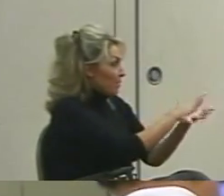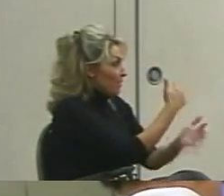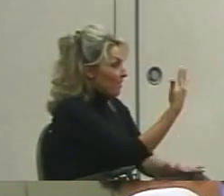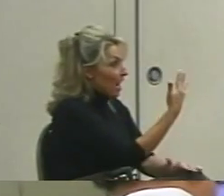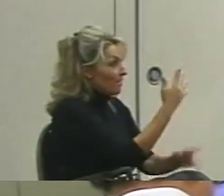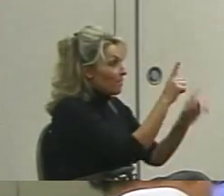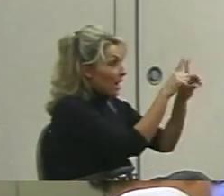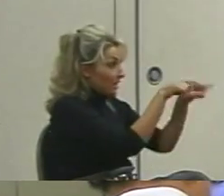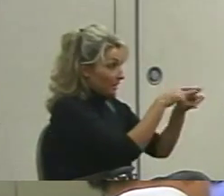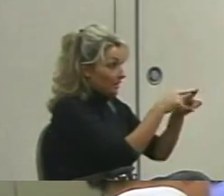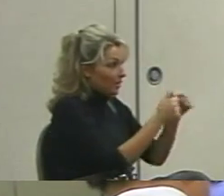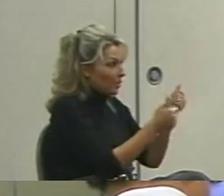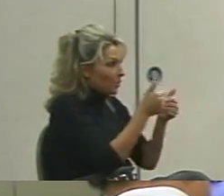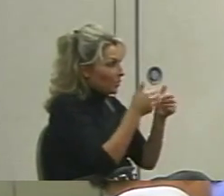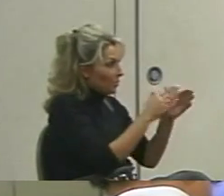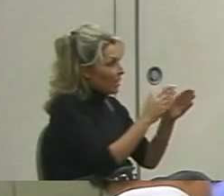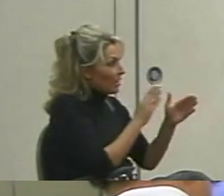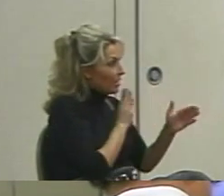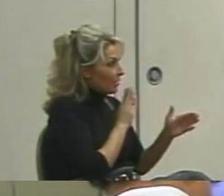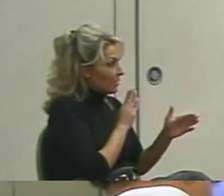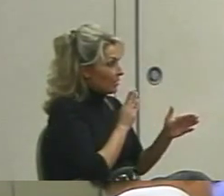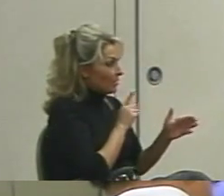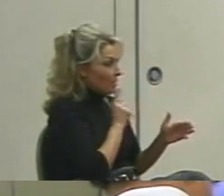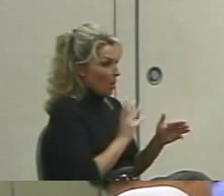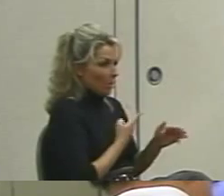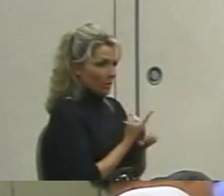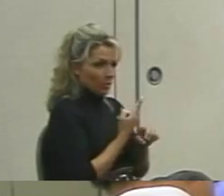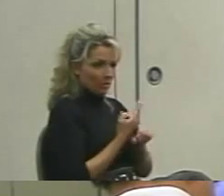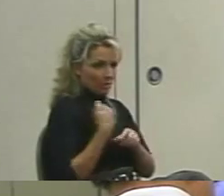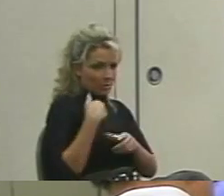Which method are we using? I'll tell you in a second.